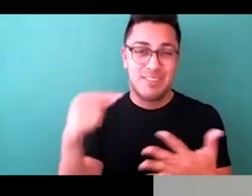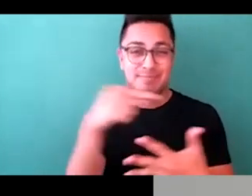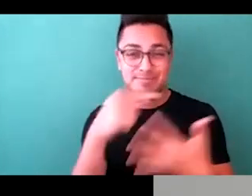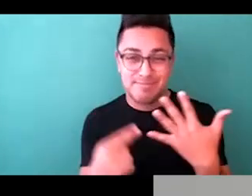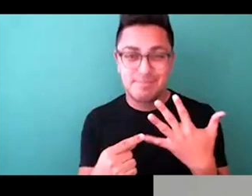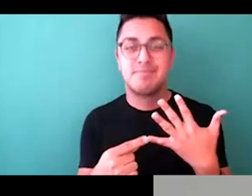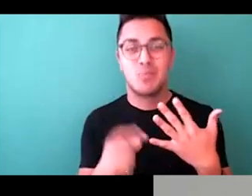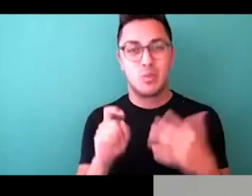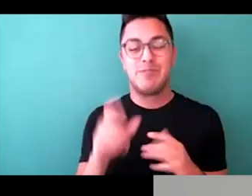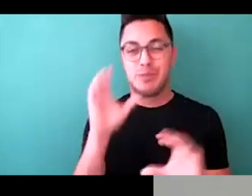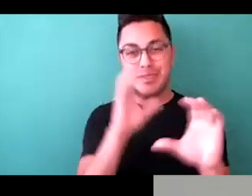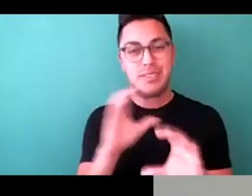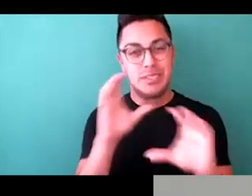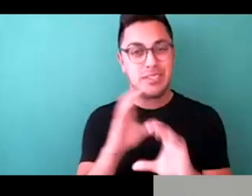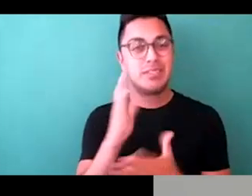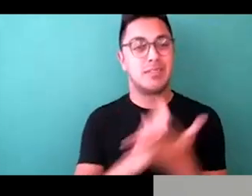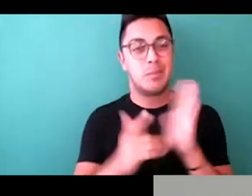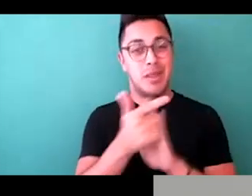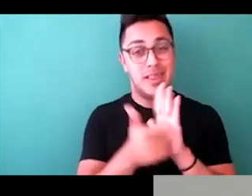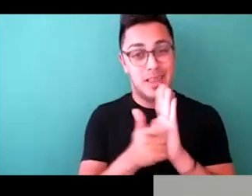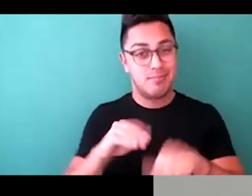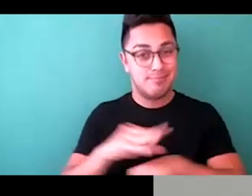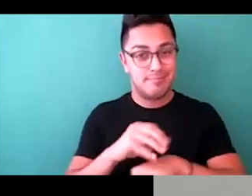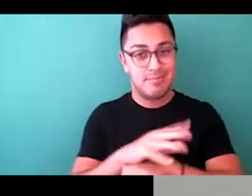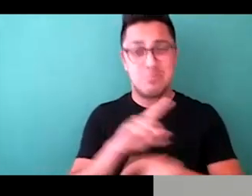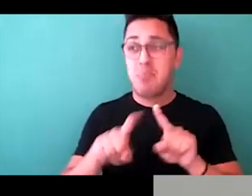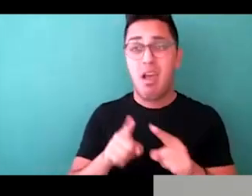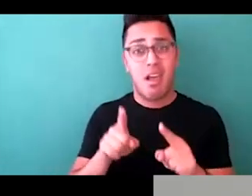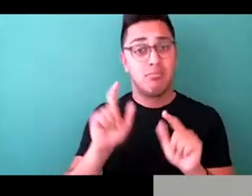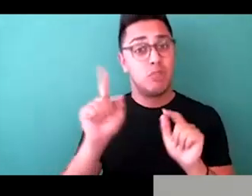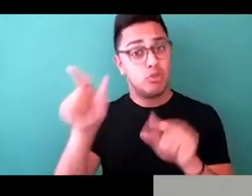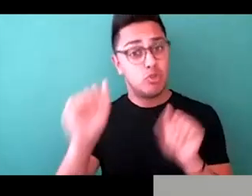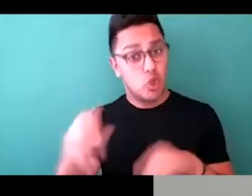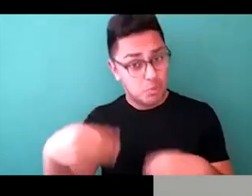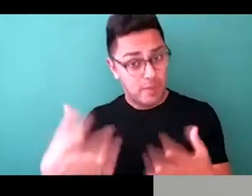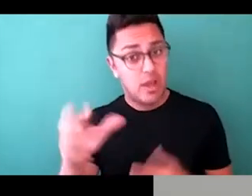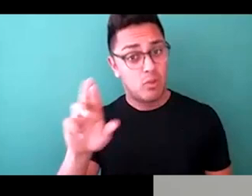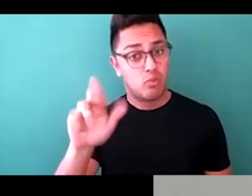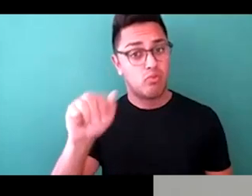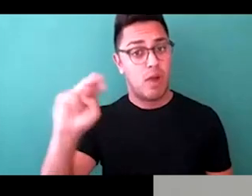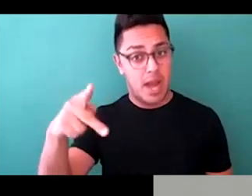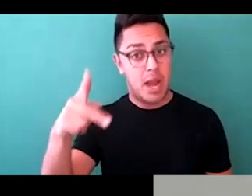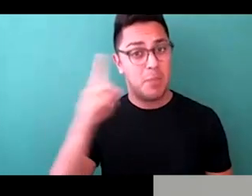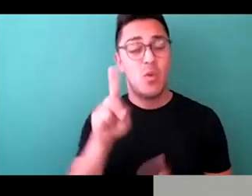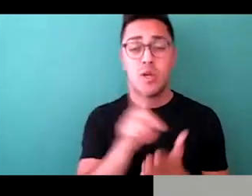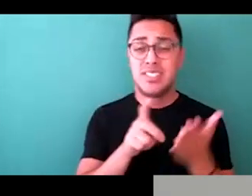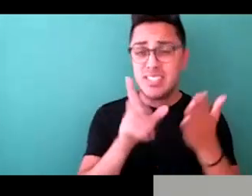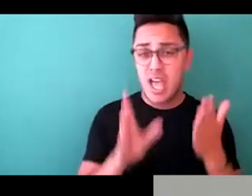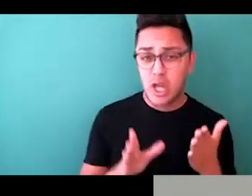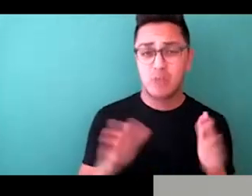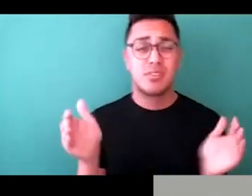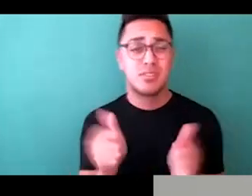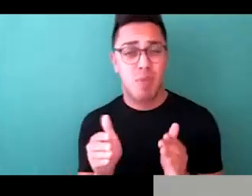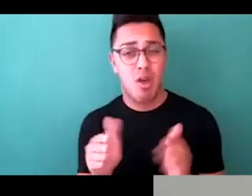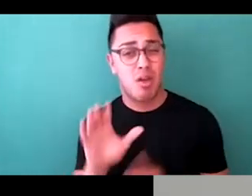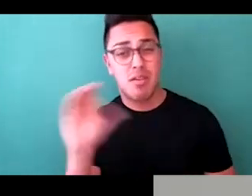seek some legal counsel. And in the end, they were able to provide the ramp. But for designers and small companies that are producing